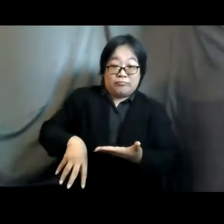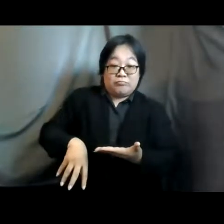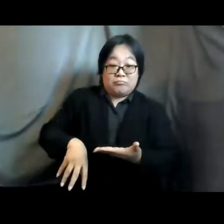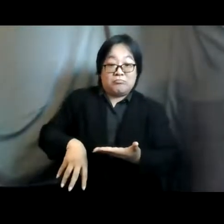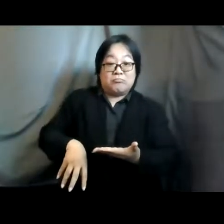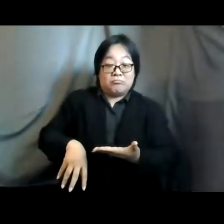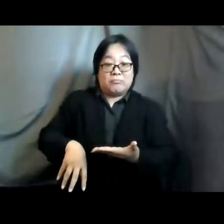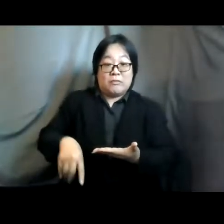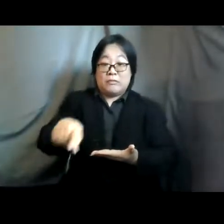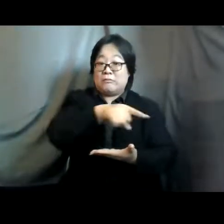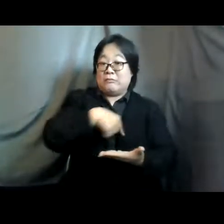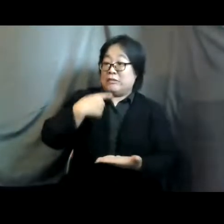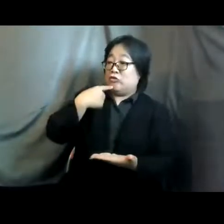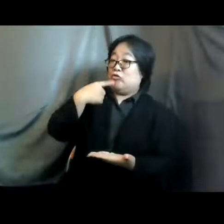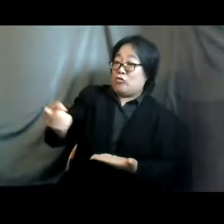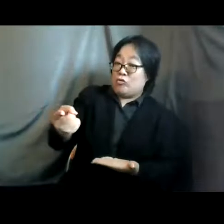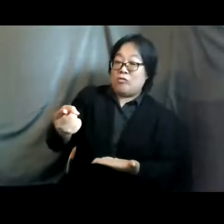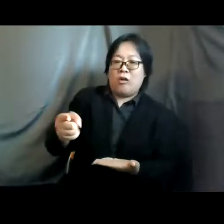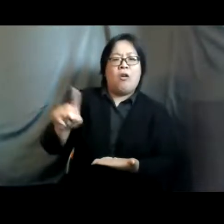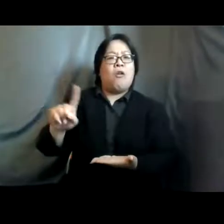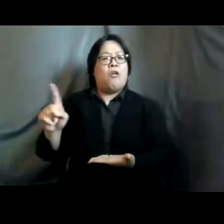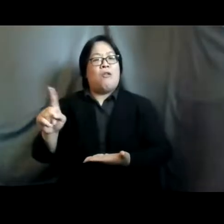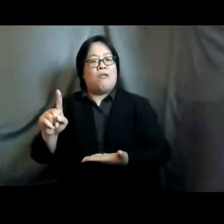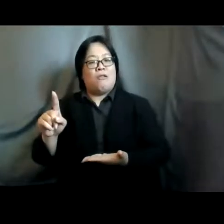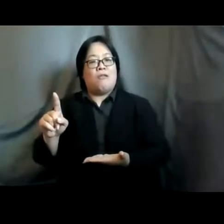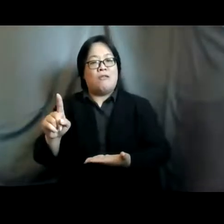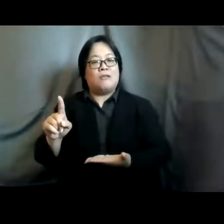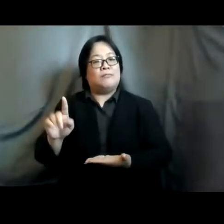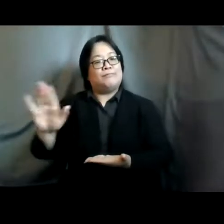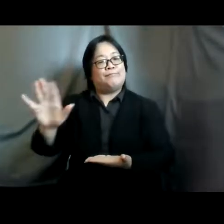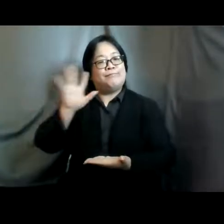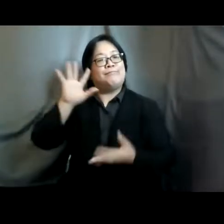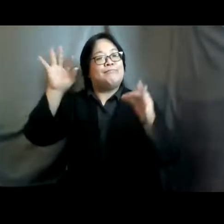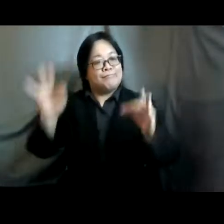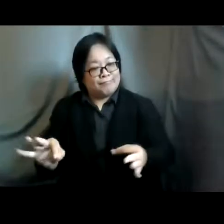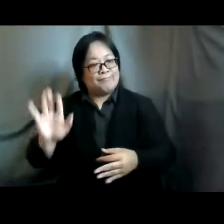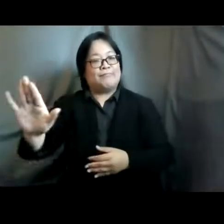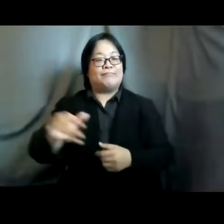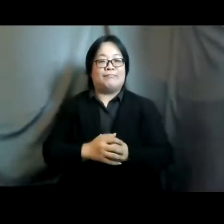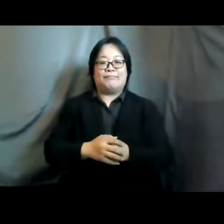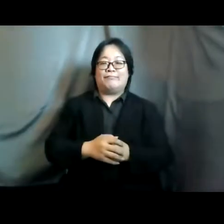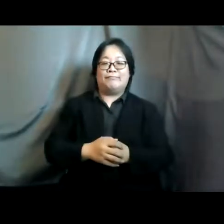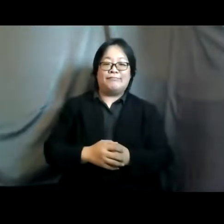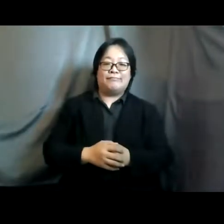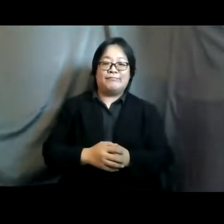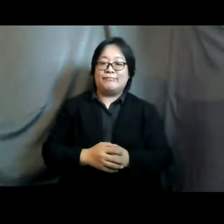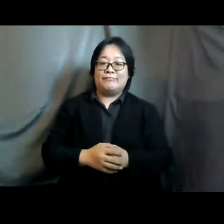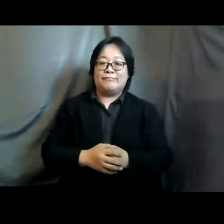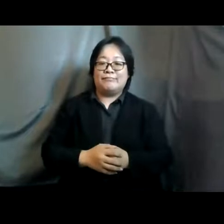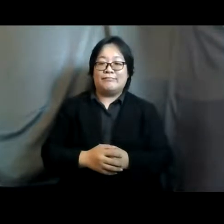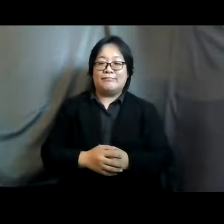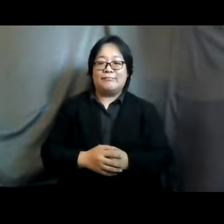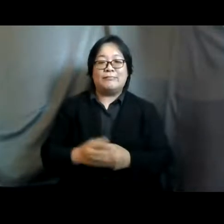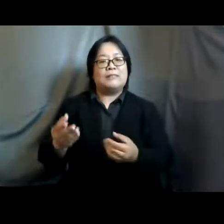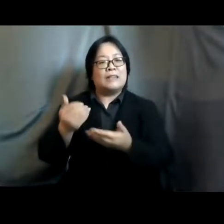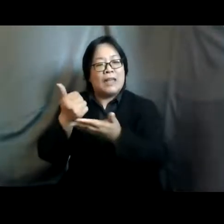be told what to do by our government she should definitely not be jailed because of it she should be given the care